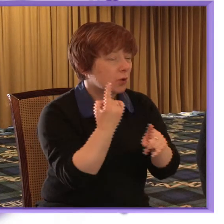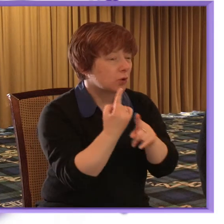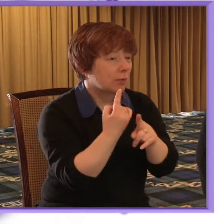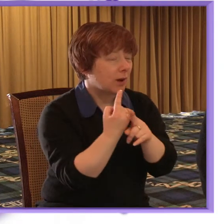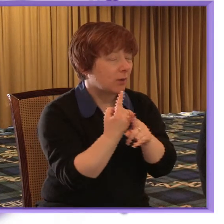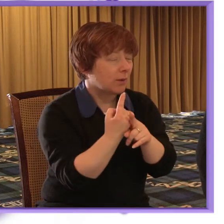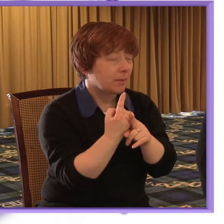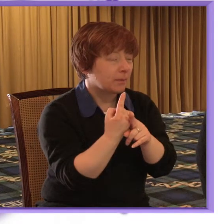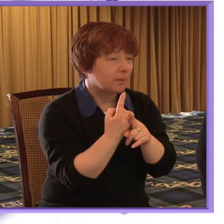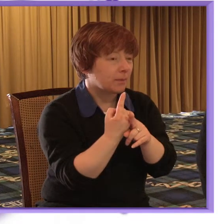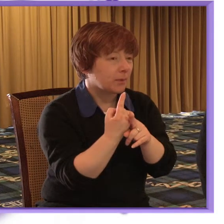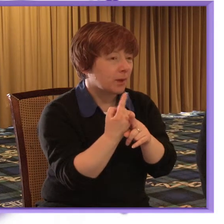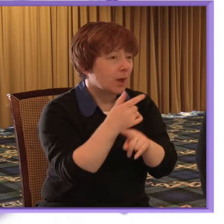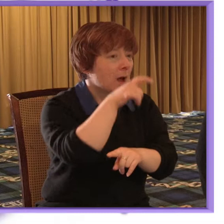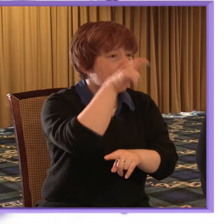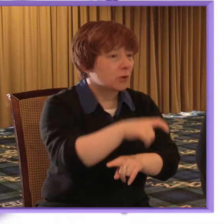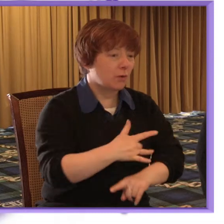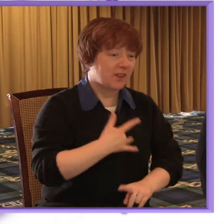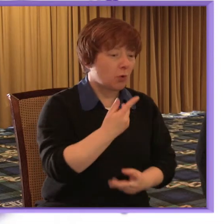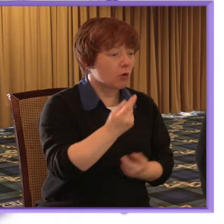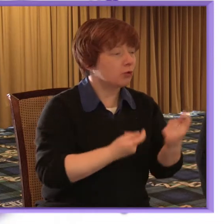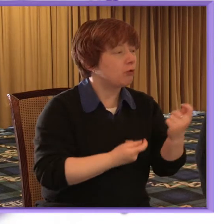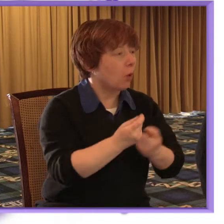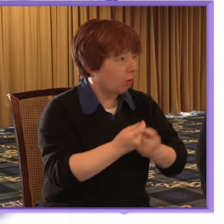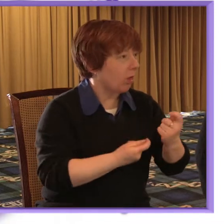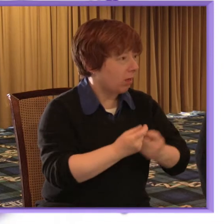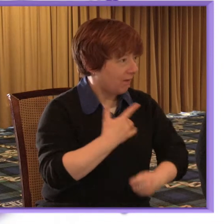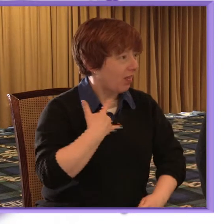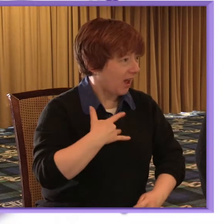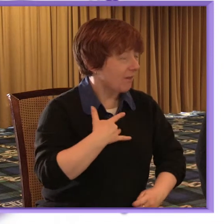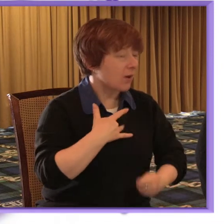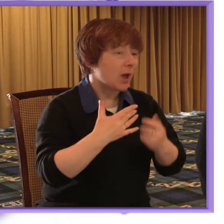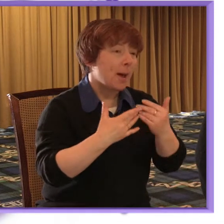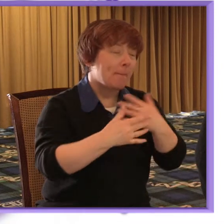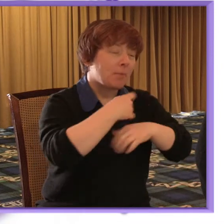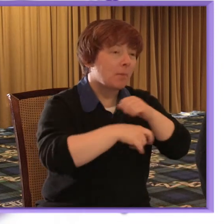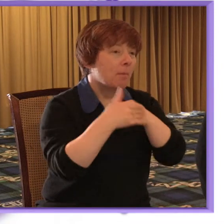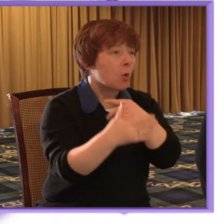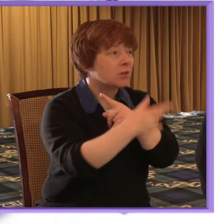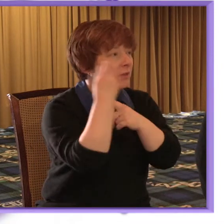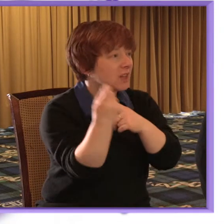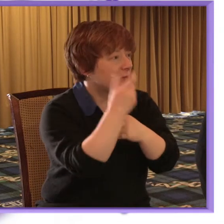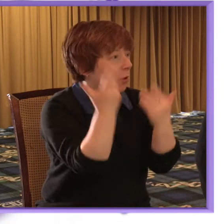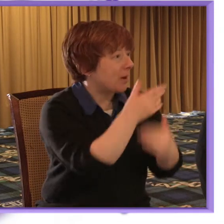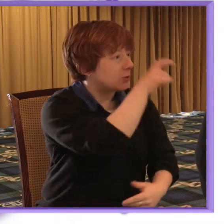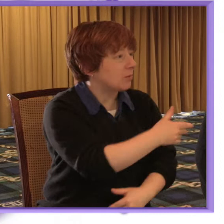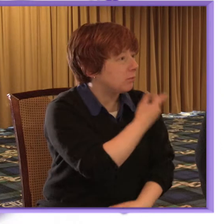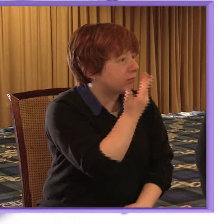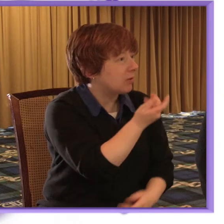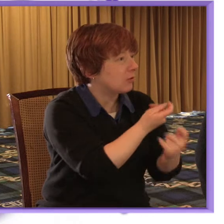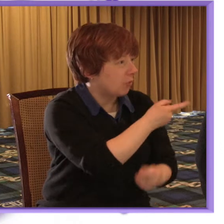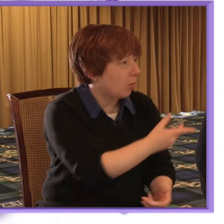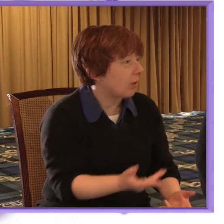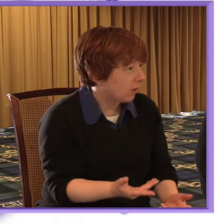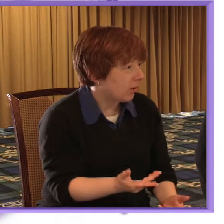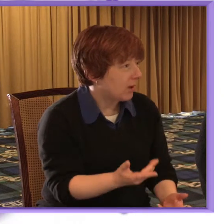who have a sense of some control over their lives are more successful and more able to affect change in their lives and I think Eddie's story